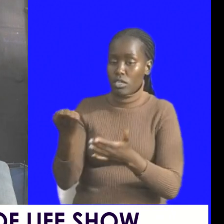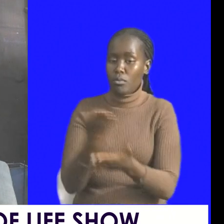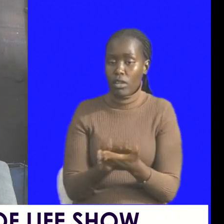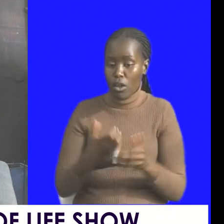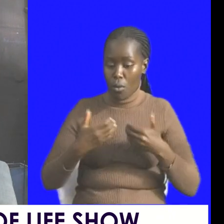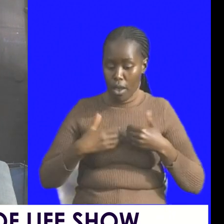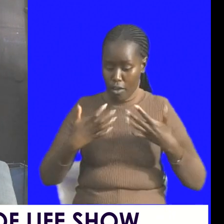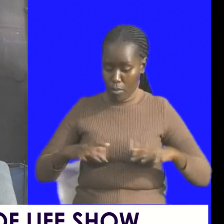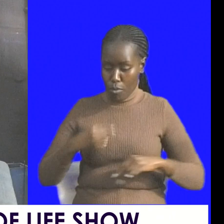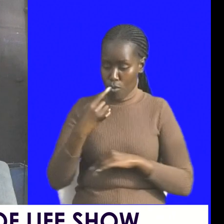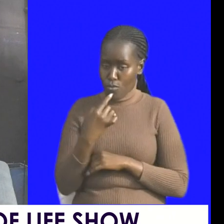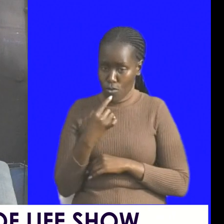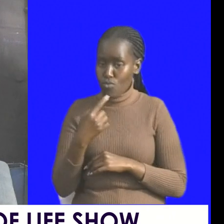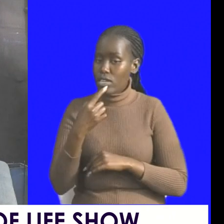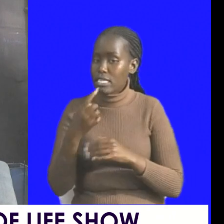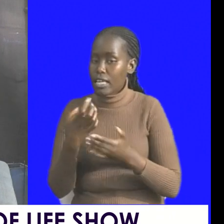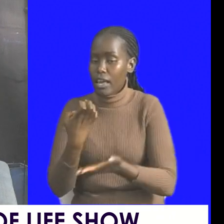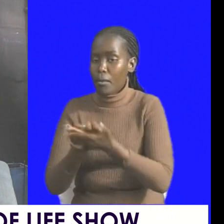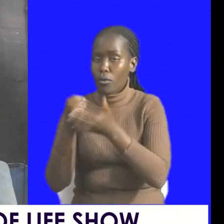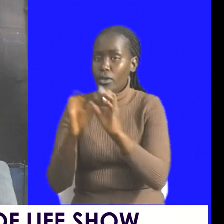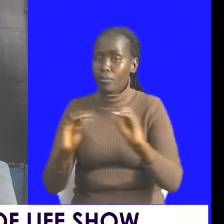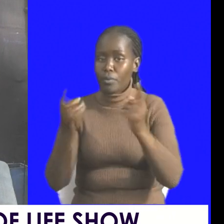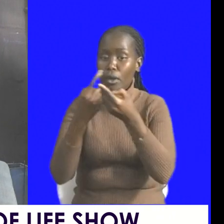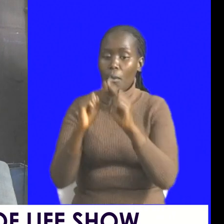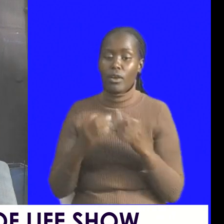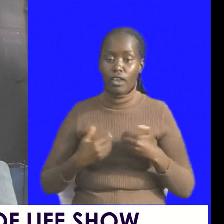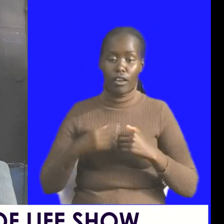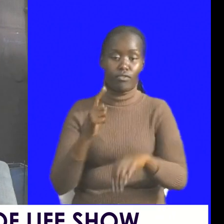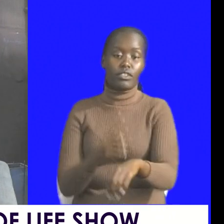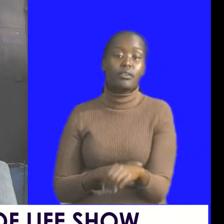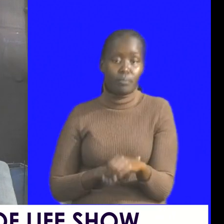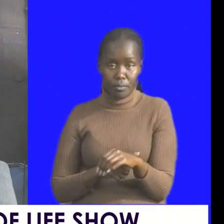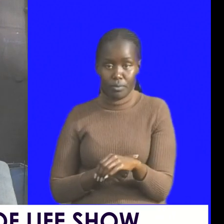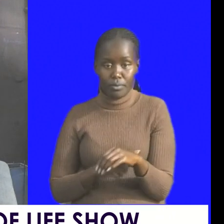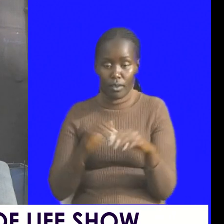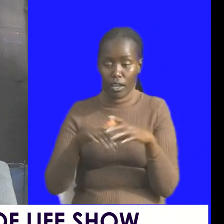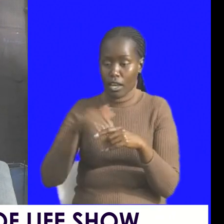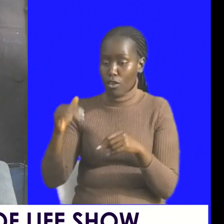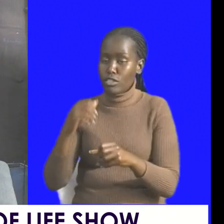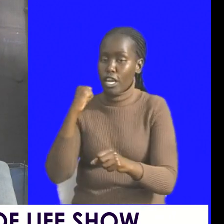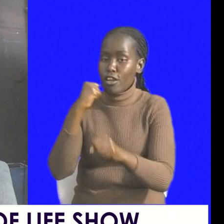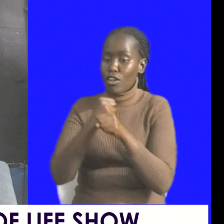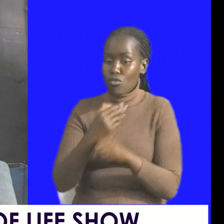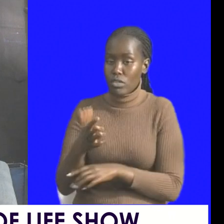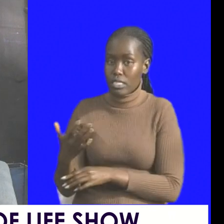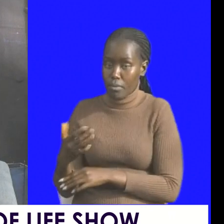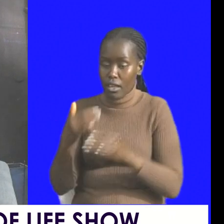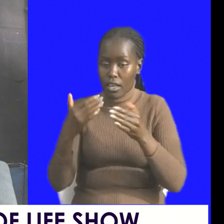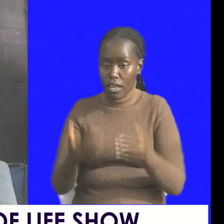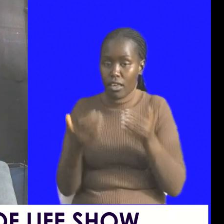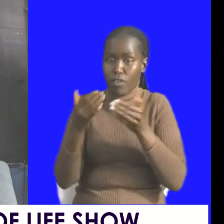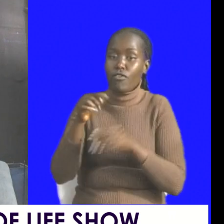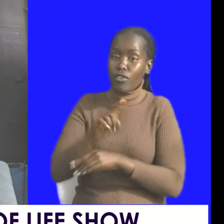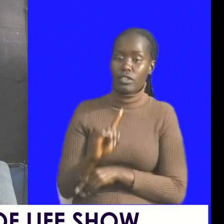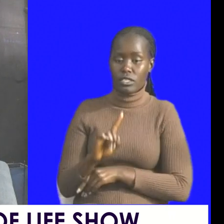people that will tell me they are not employed but you have time you can get out and do something give yourself to